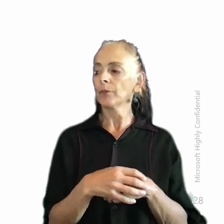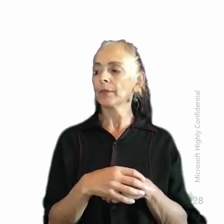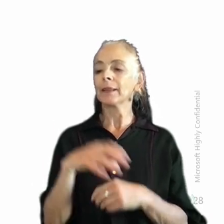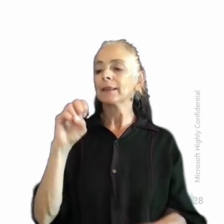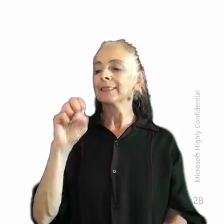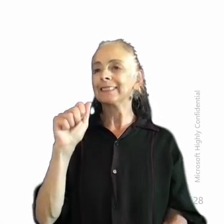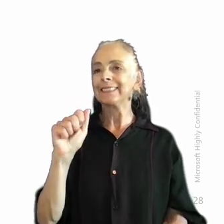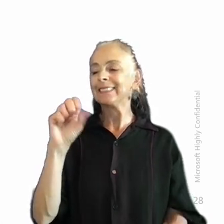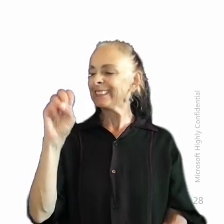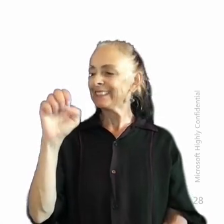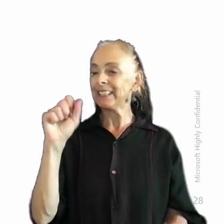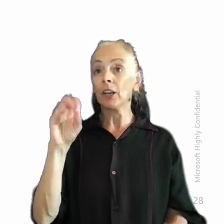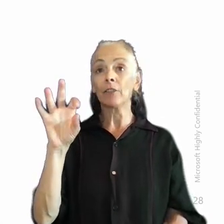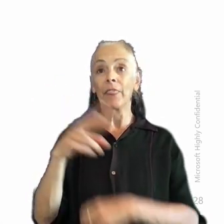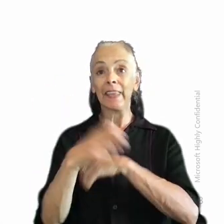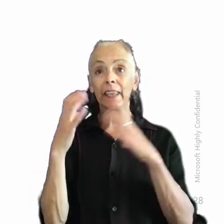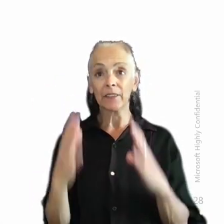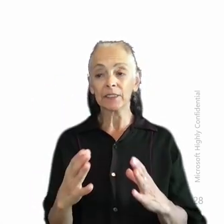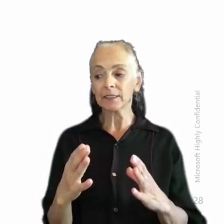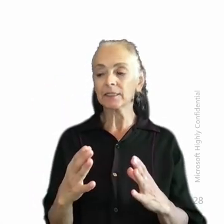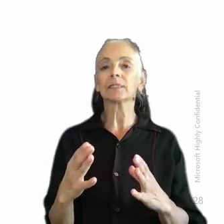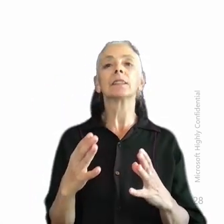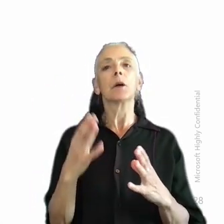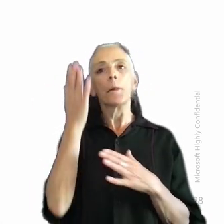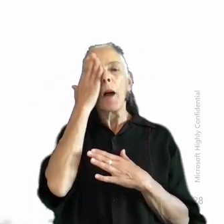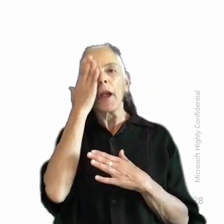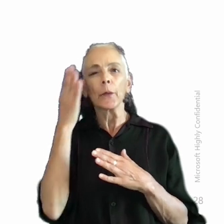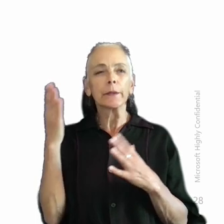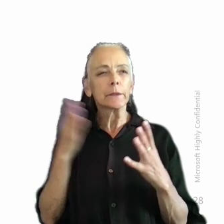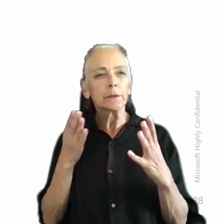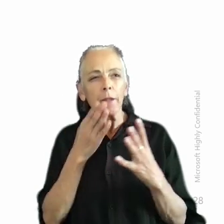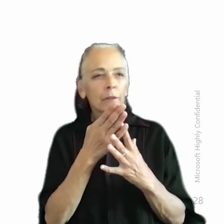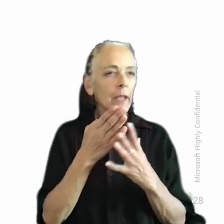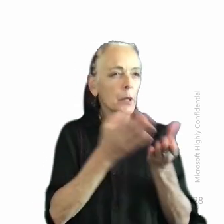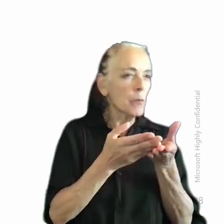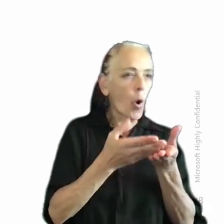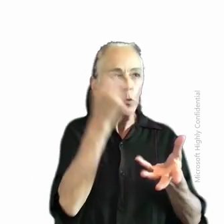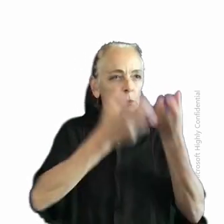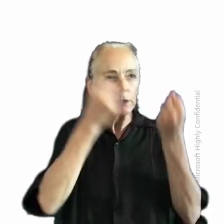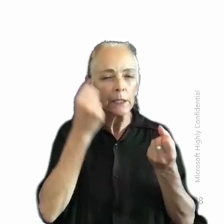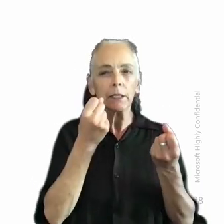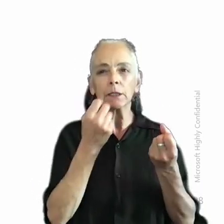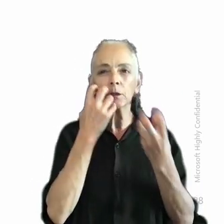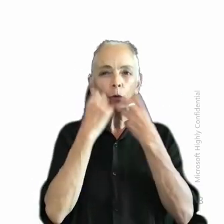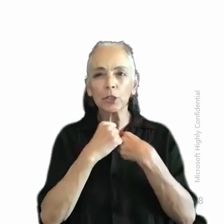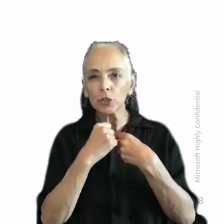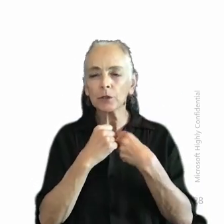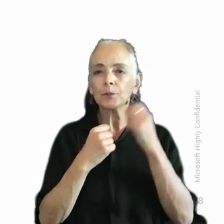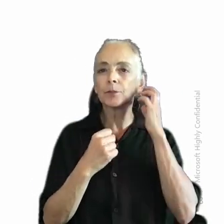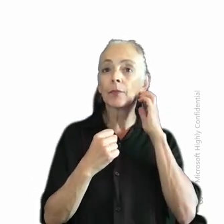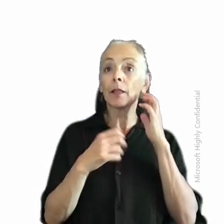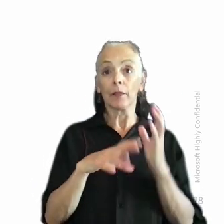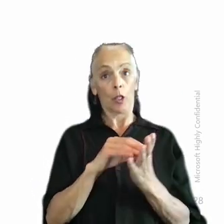game where players team up as pirates navigating boats and finding or sometimes stealing treasure. The team learned about players' needs to reduce